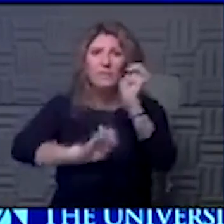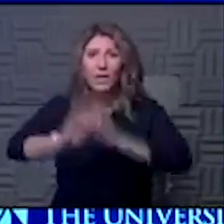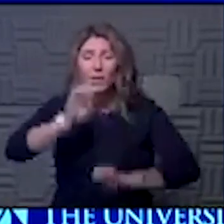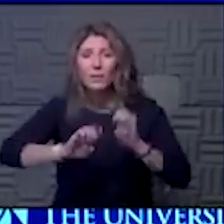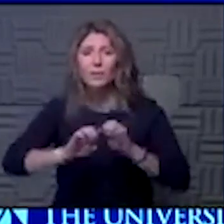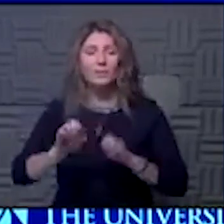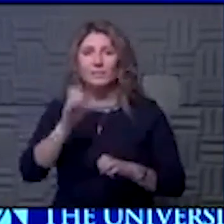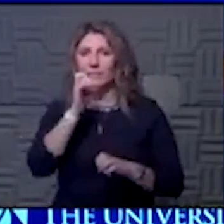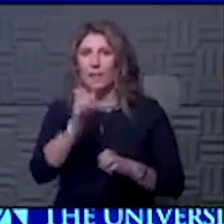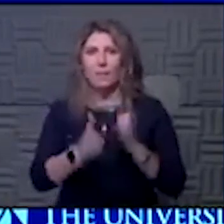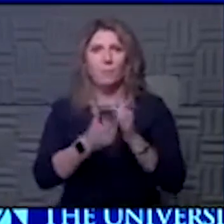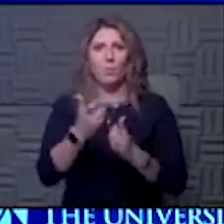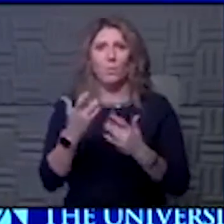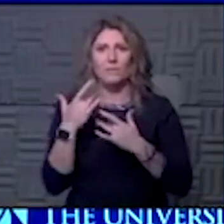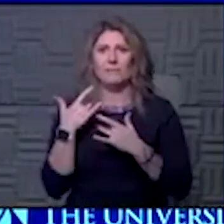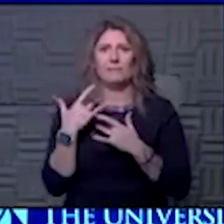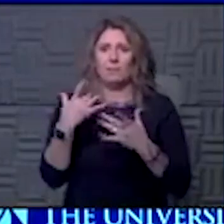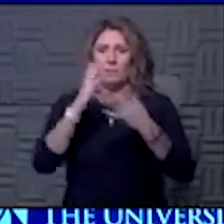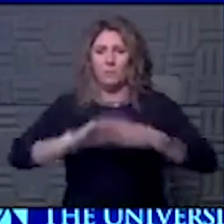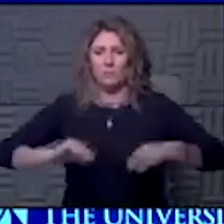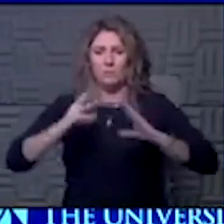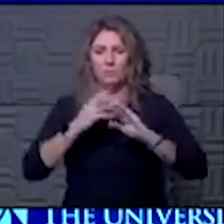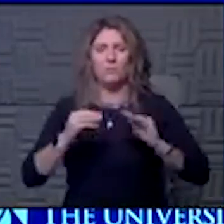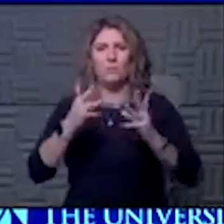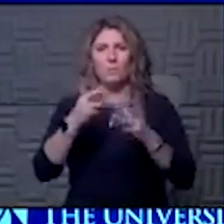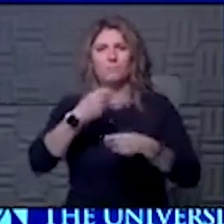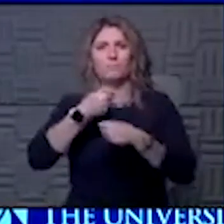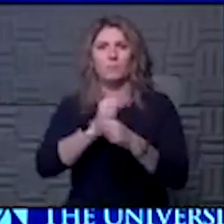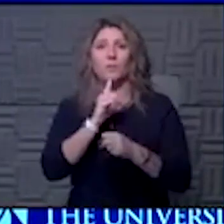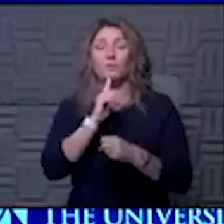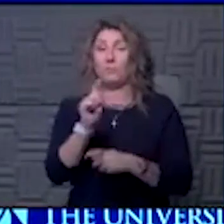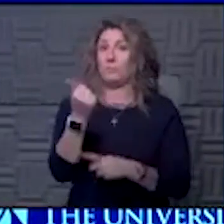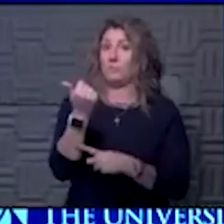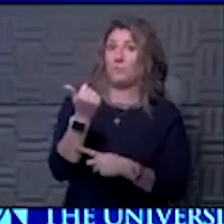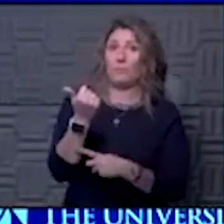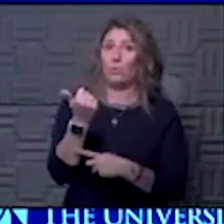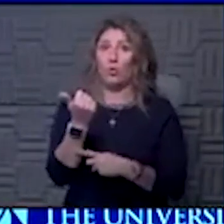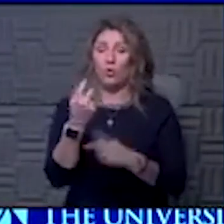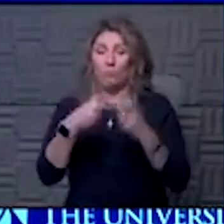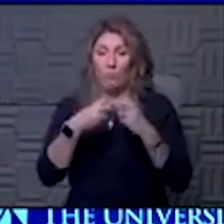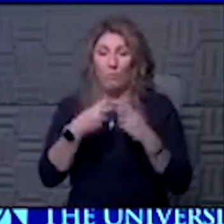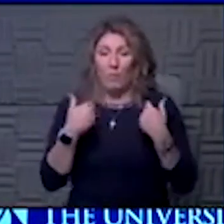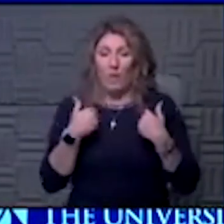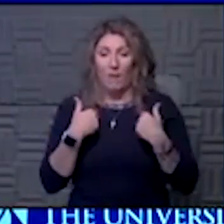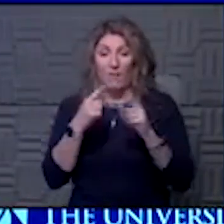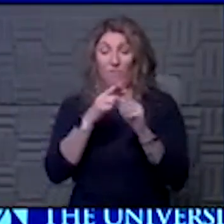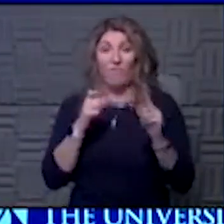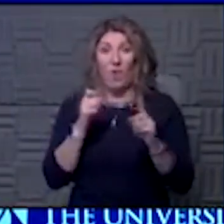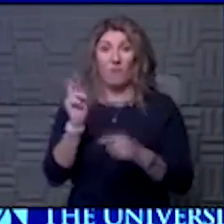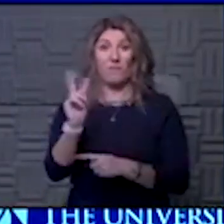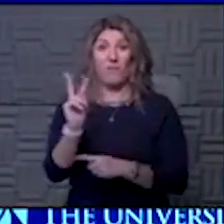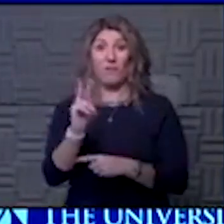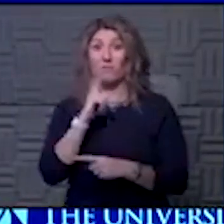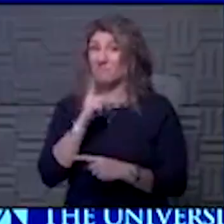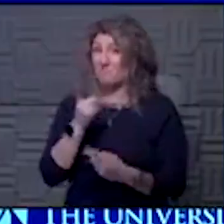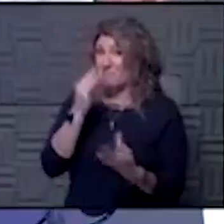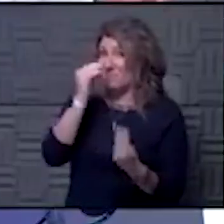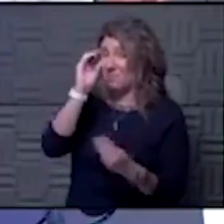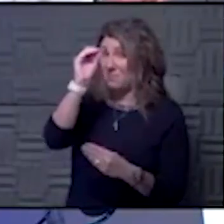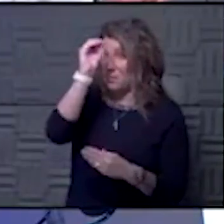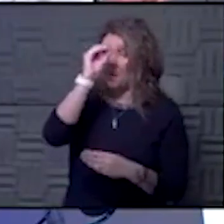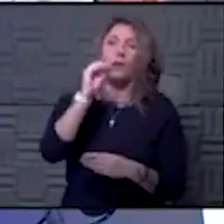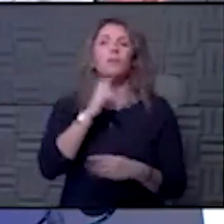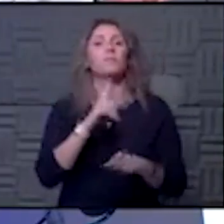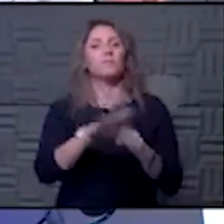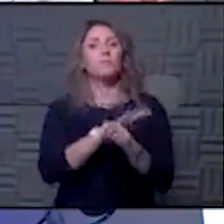that's not the most typical story. And so I want to make sure there's not some other problem you're having as a result of the virus. Any other thoughts you would have with that? I